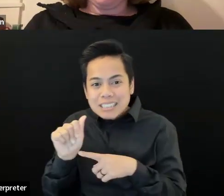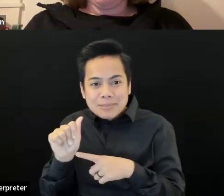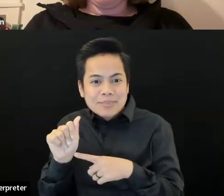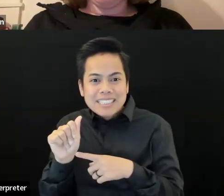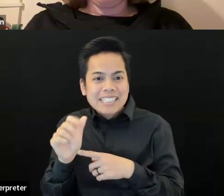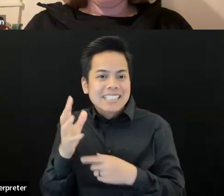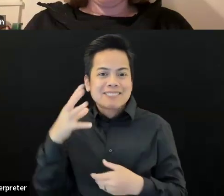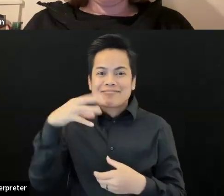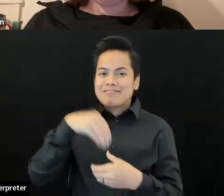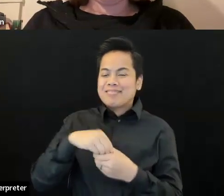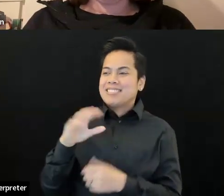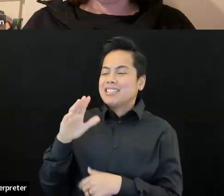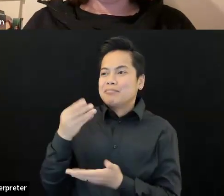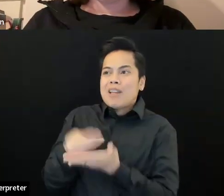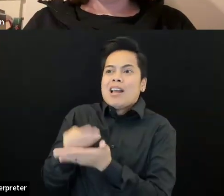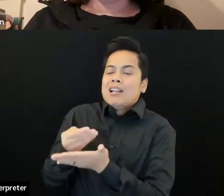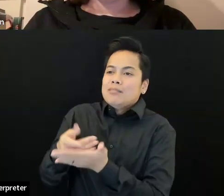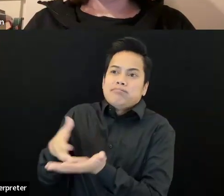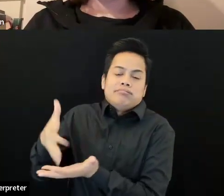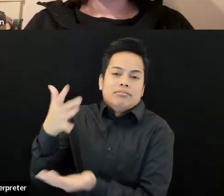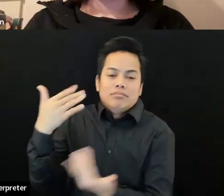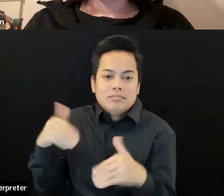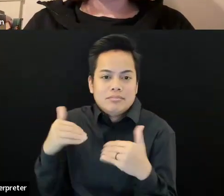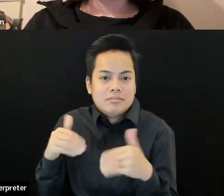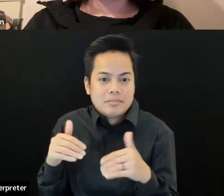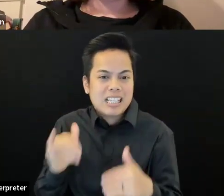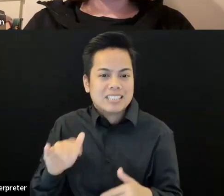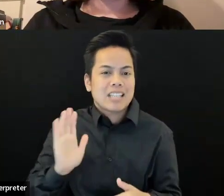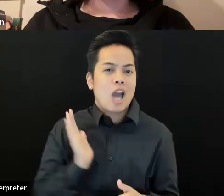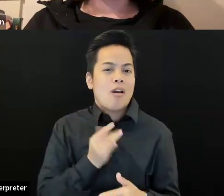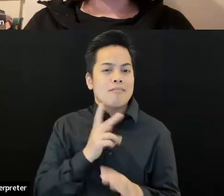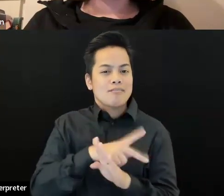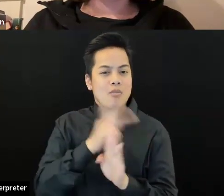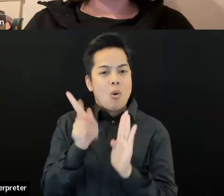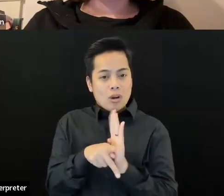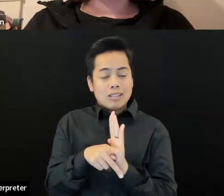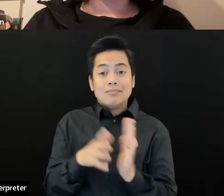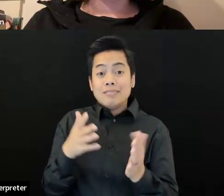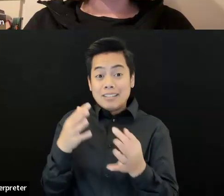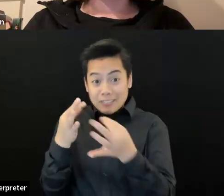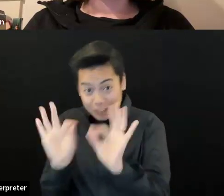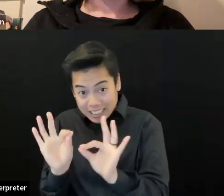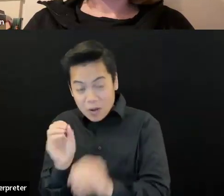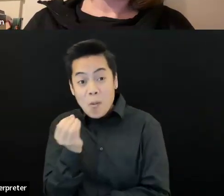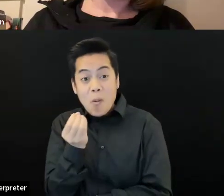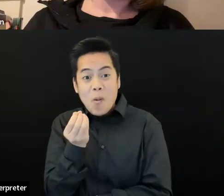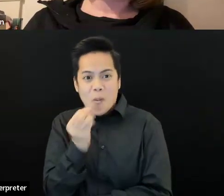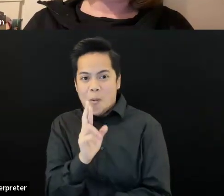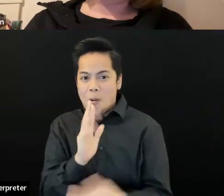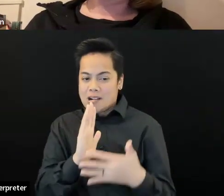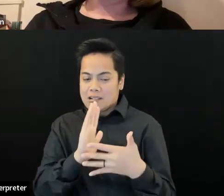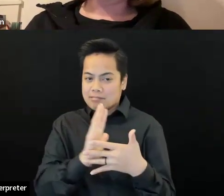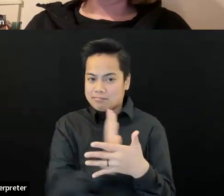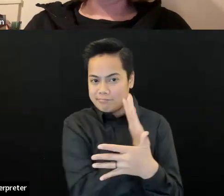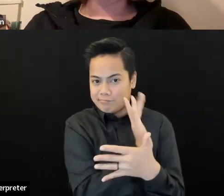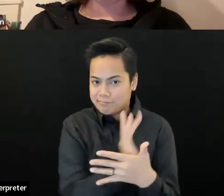programming be free or sliding scale, um, and sliding scale starting at zero. Uh, and the only, um,